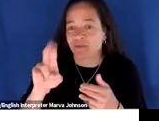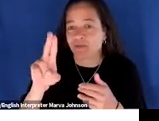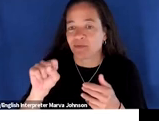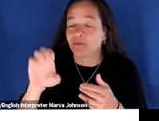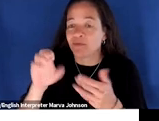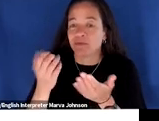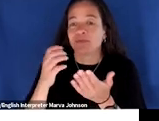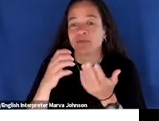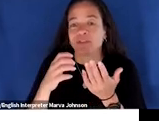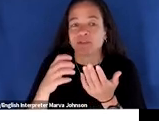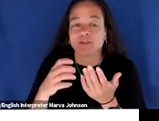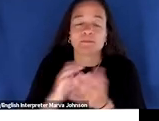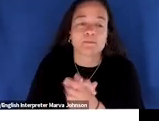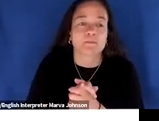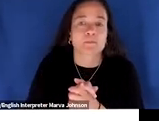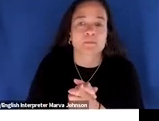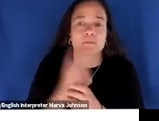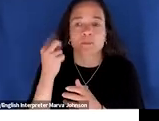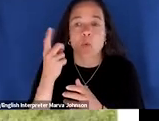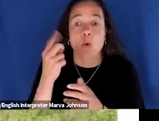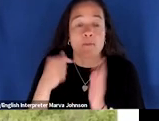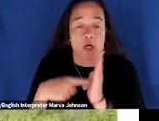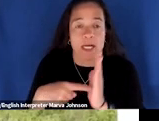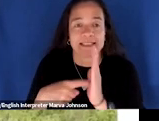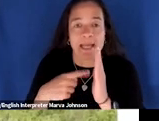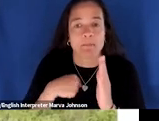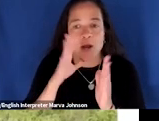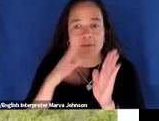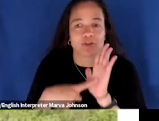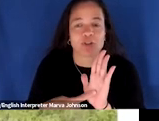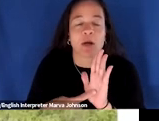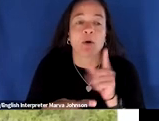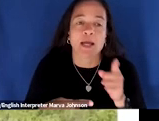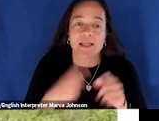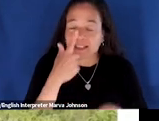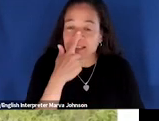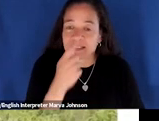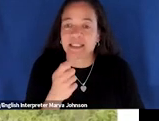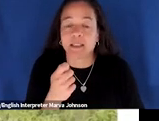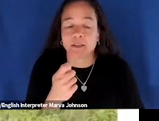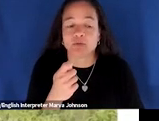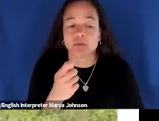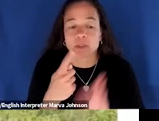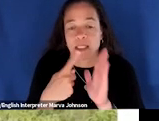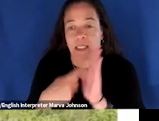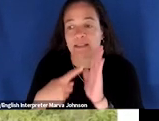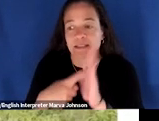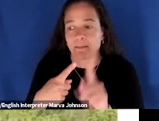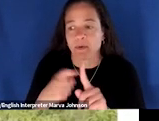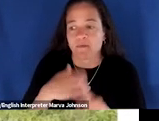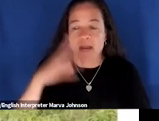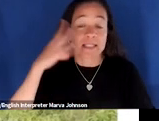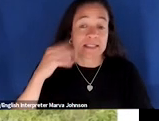um one other example i'll give you before i move on to the next step uh this was a really interesting example from again my experience